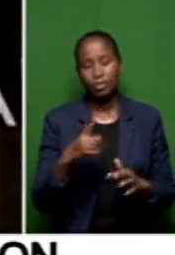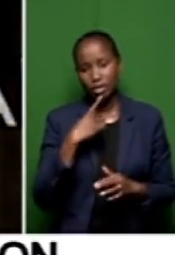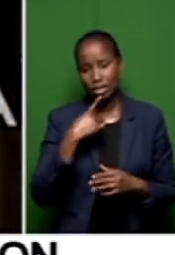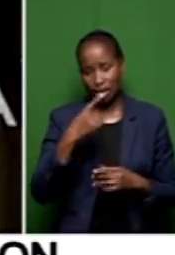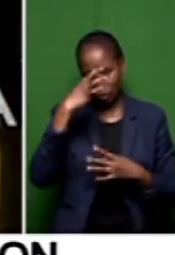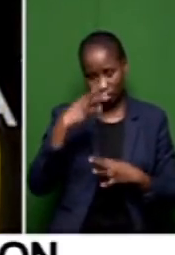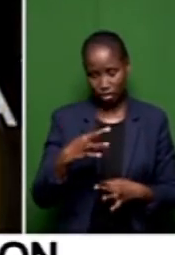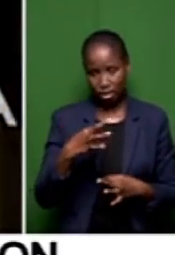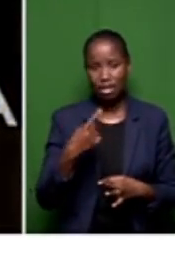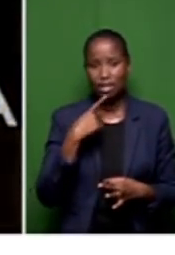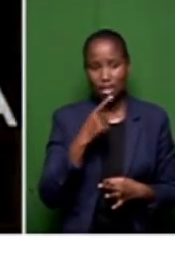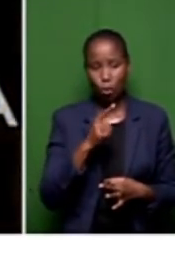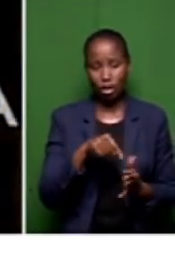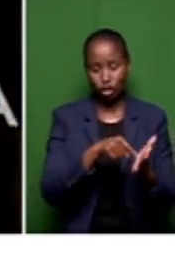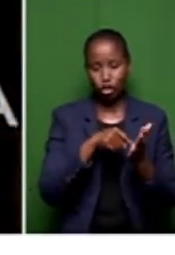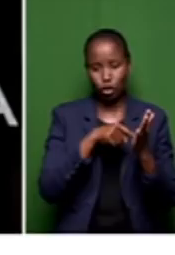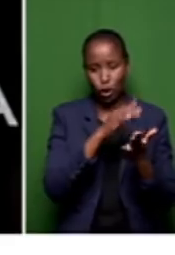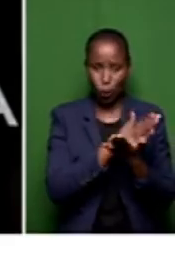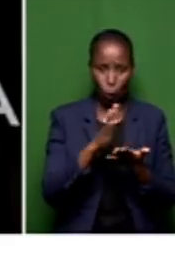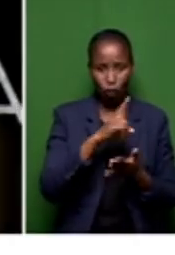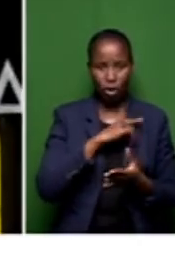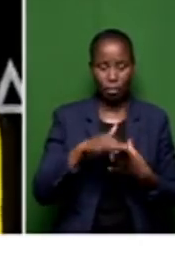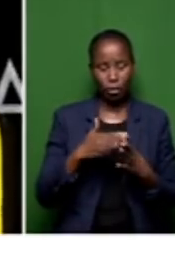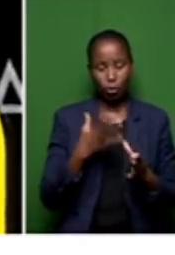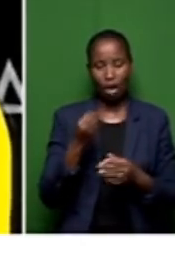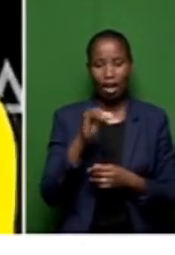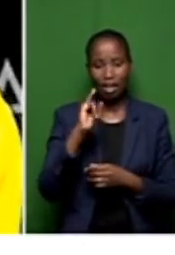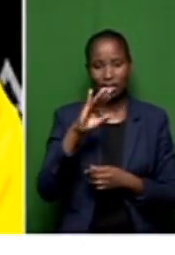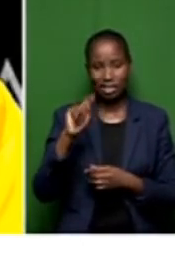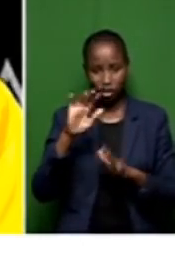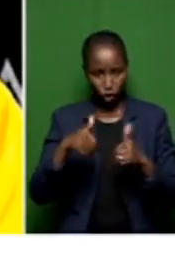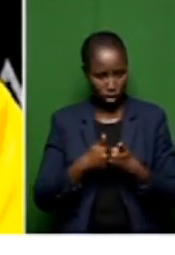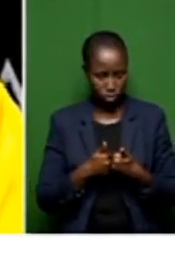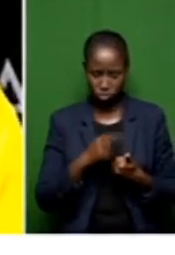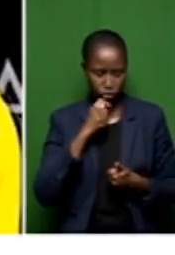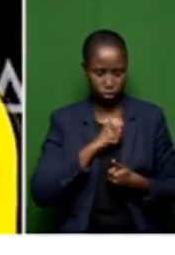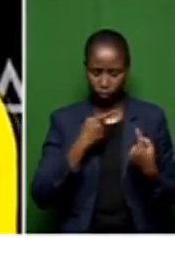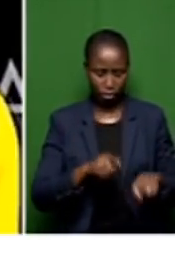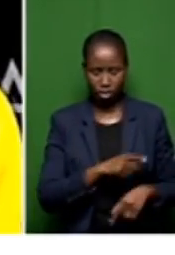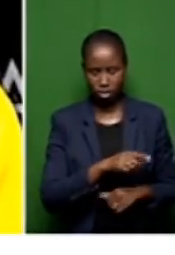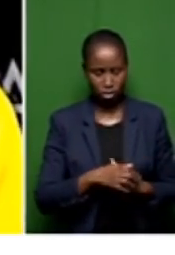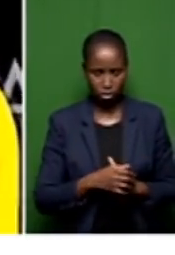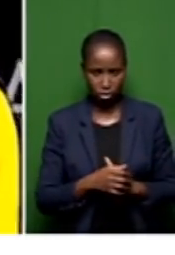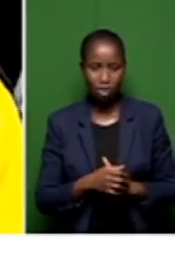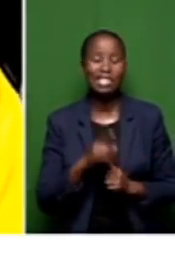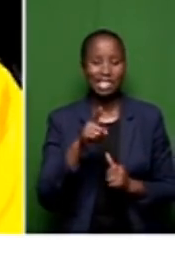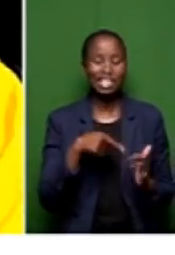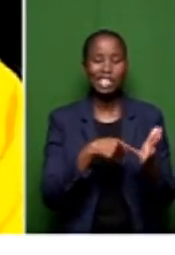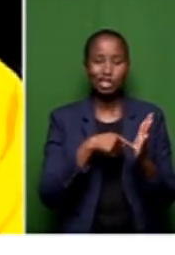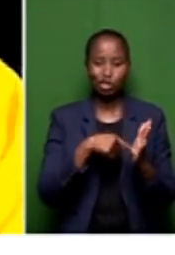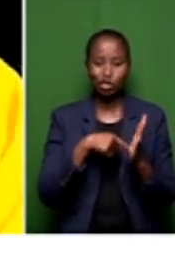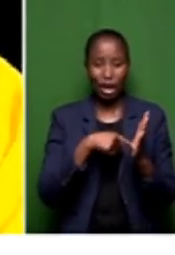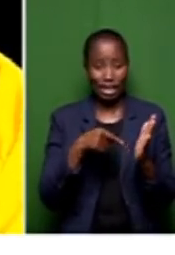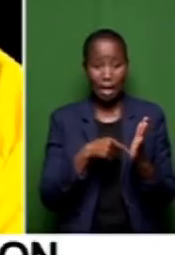to write off the debt because we had an ICT challenge. That is not correct. This is an indigent debt that is not